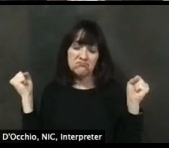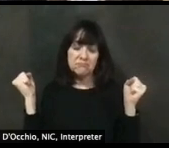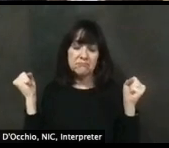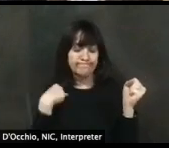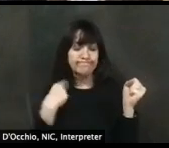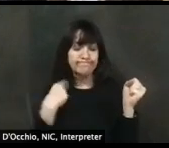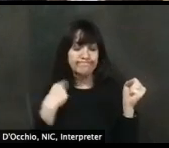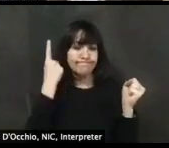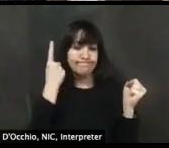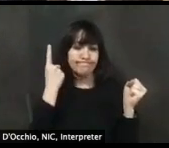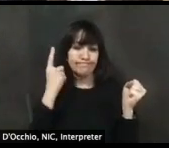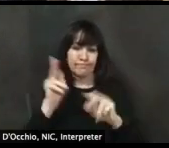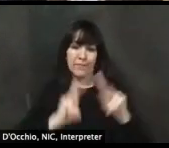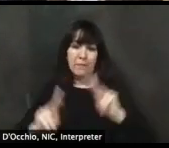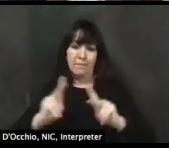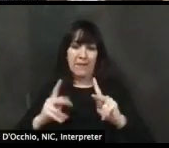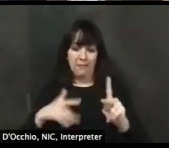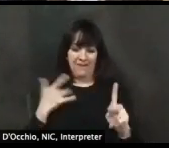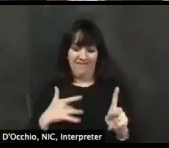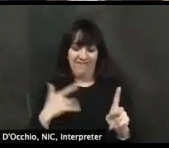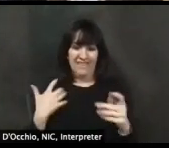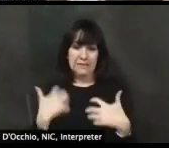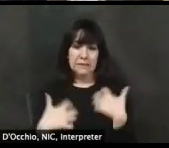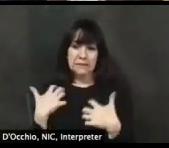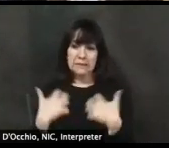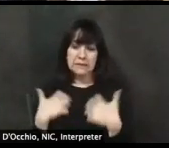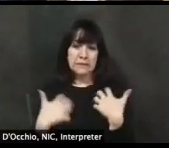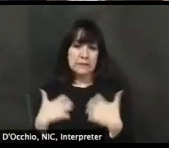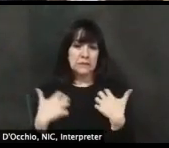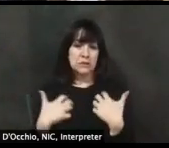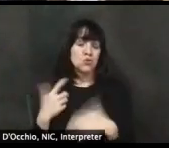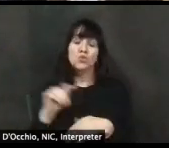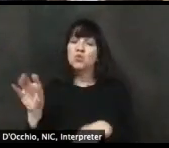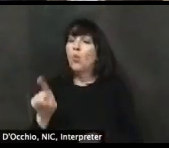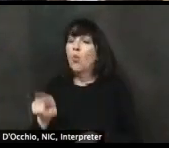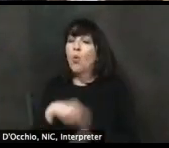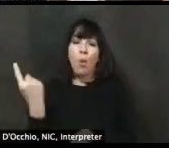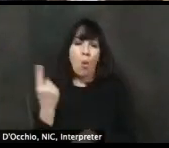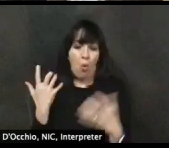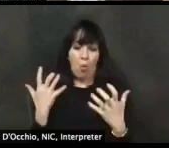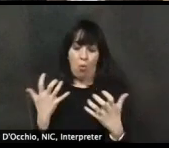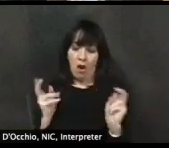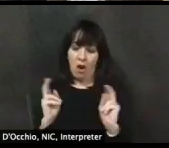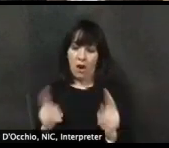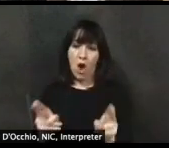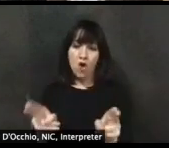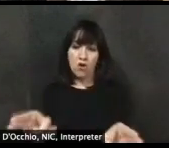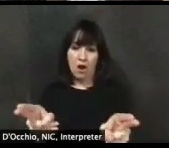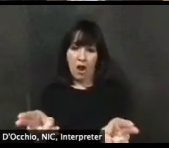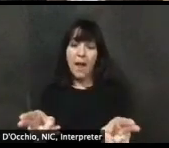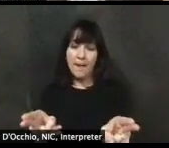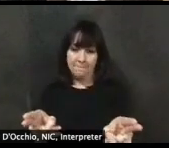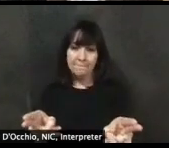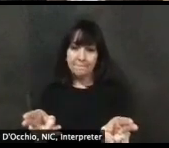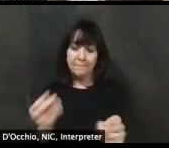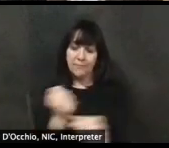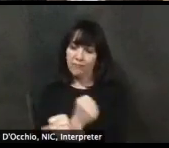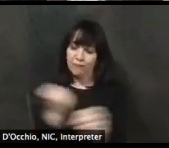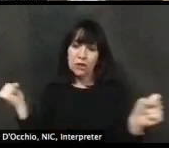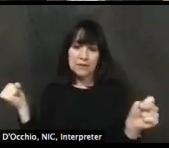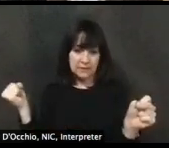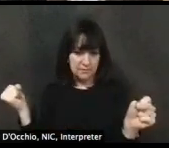with that perspective, you know, thinking about that, we're doing it for our first responders. We're doing it for our grandparents. We're doing it for nurses